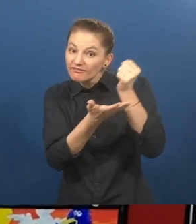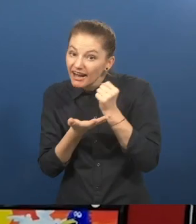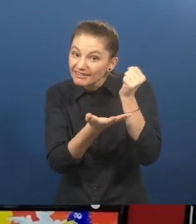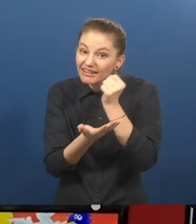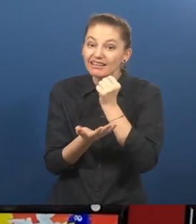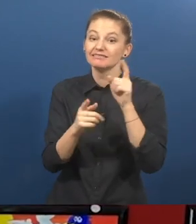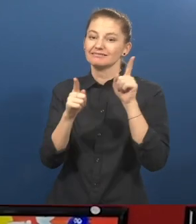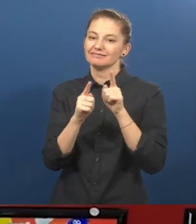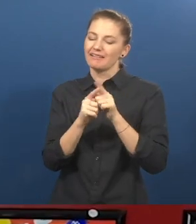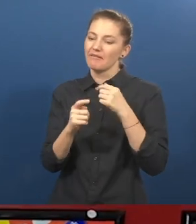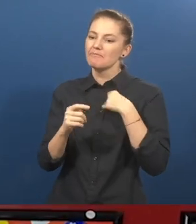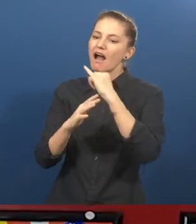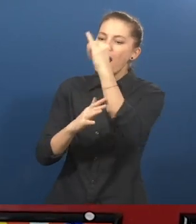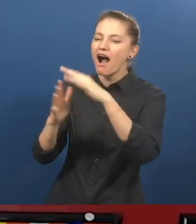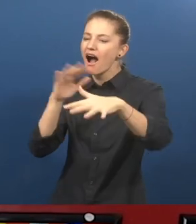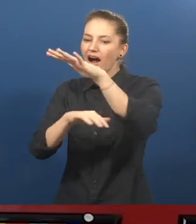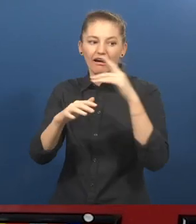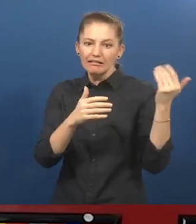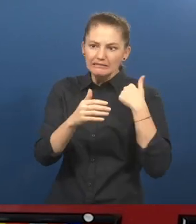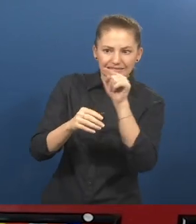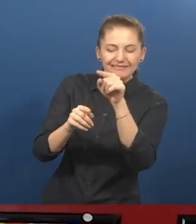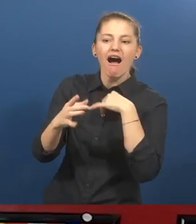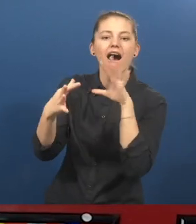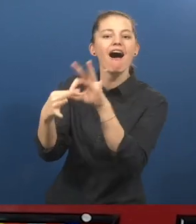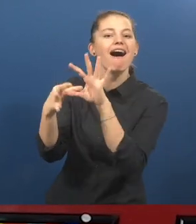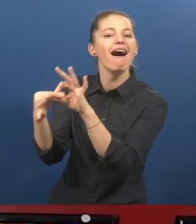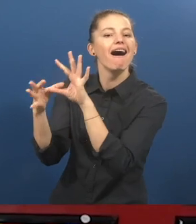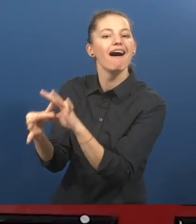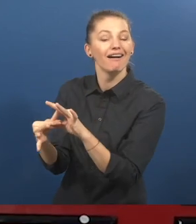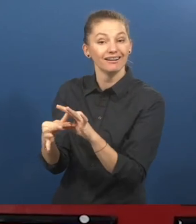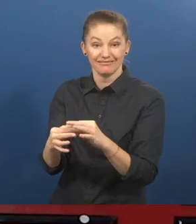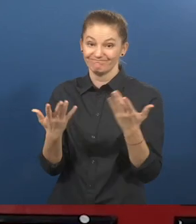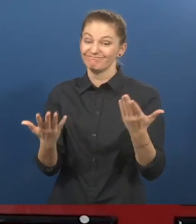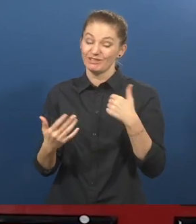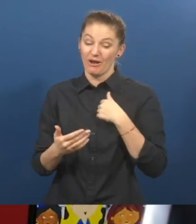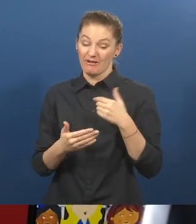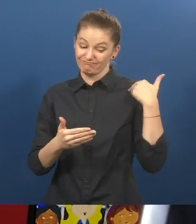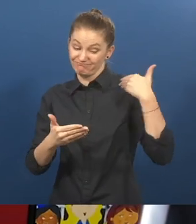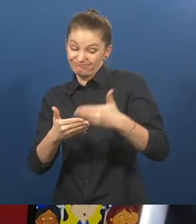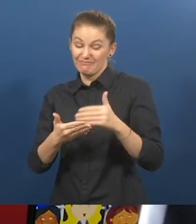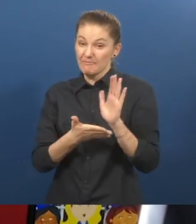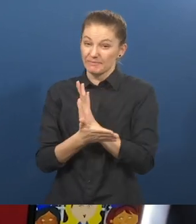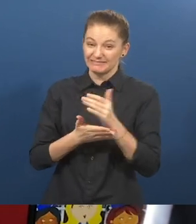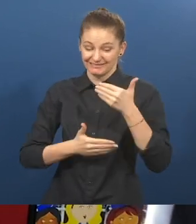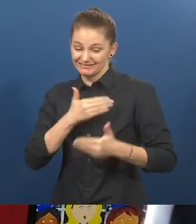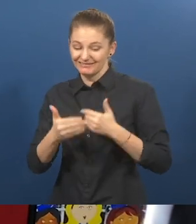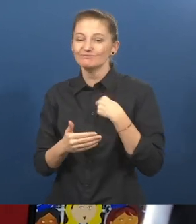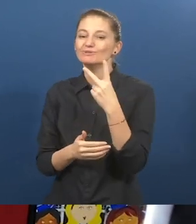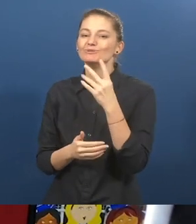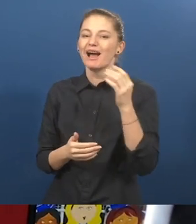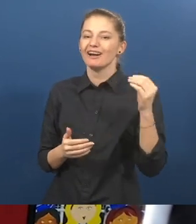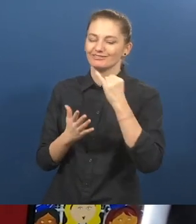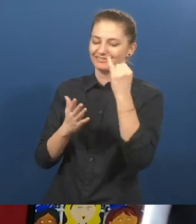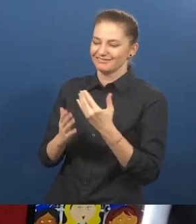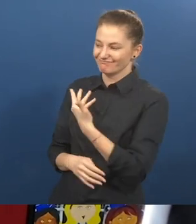funding and some connections to the art world. While I developed my